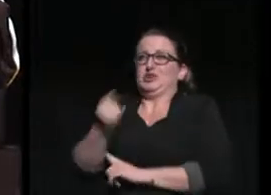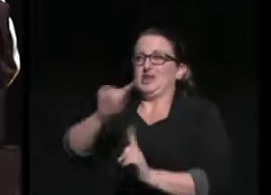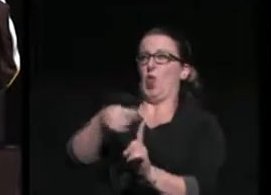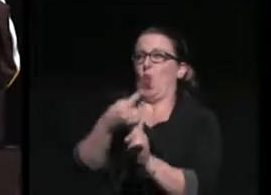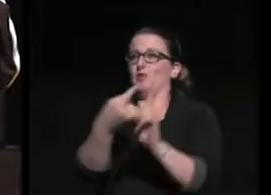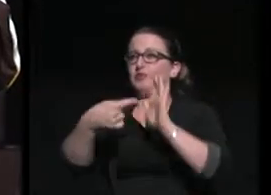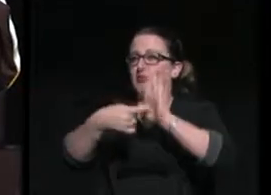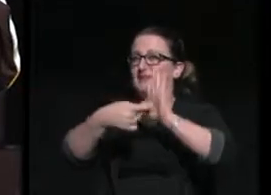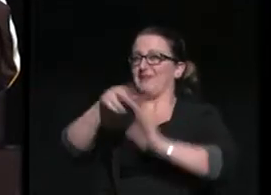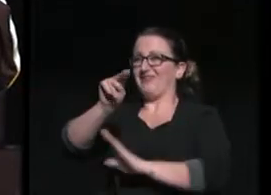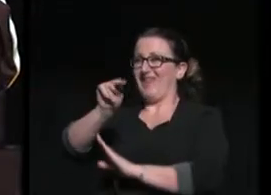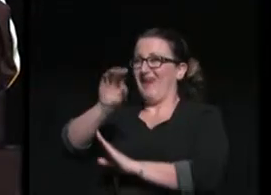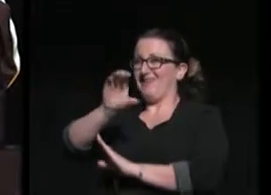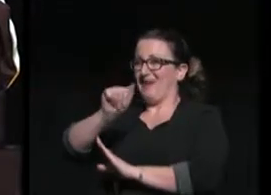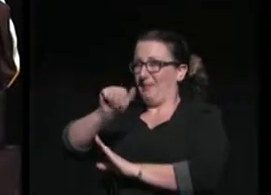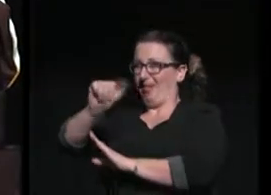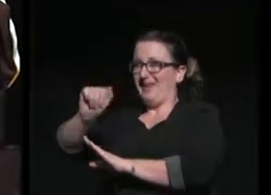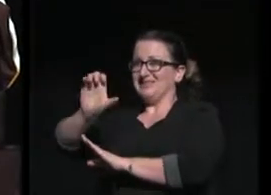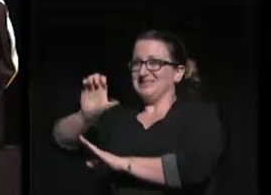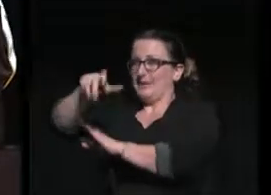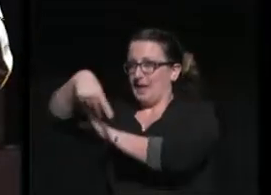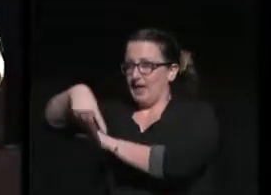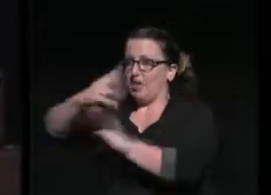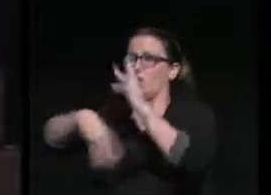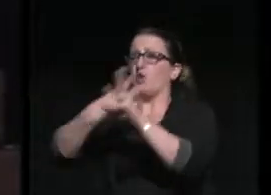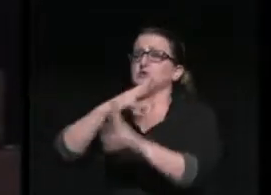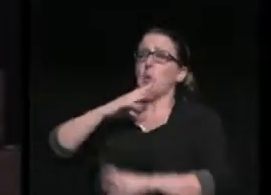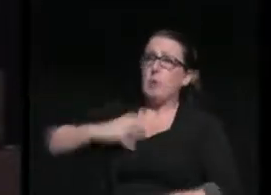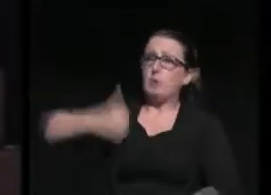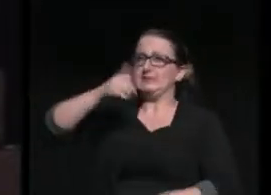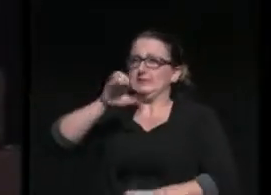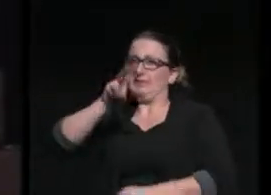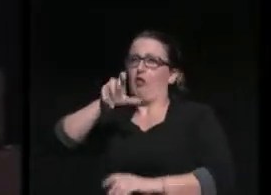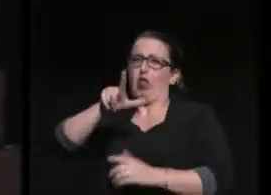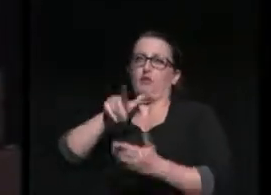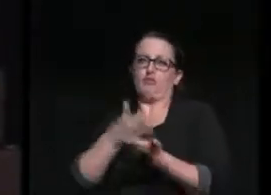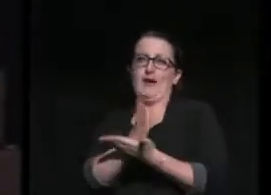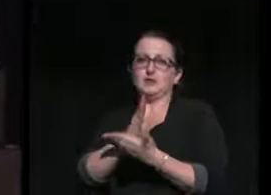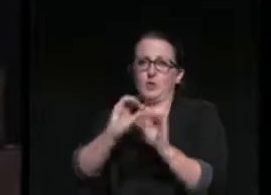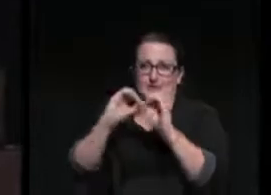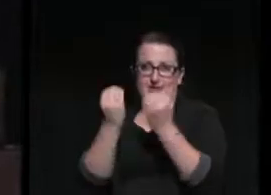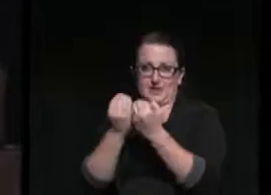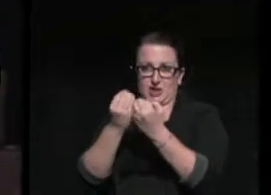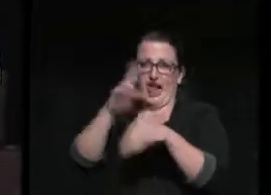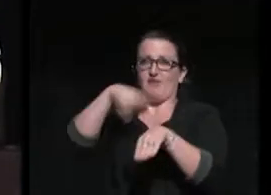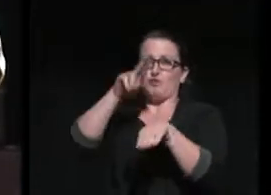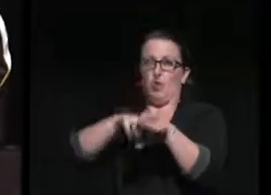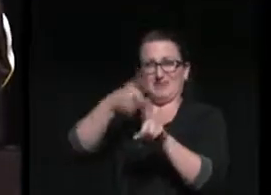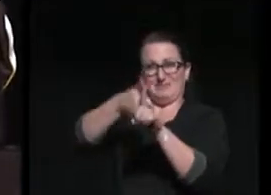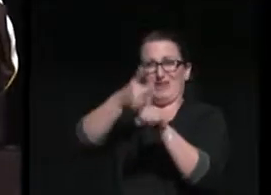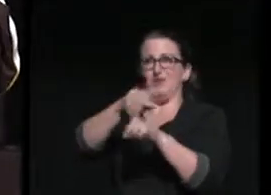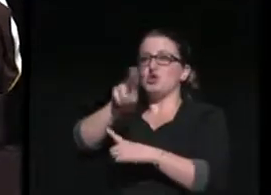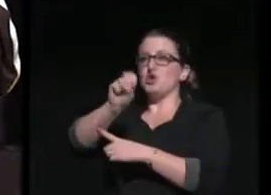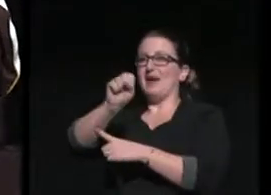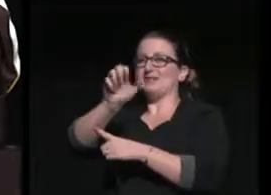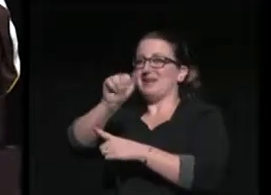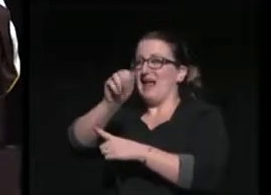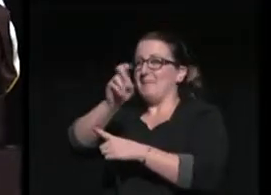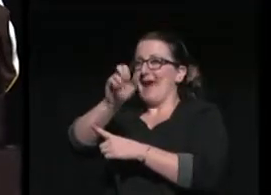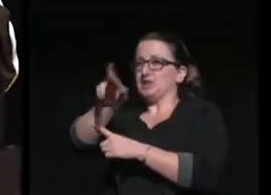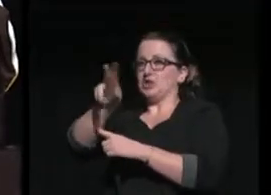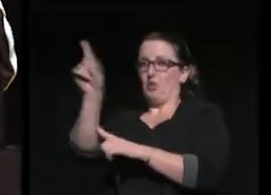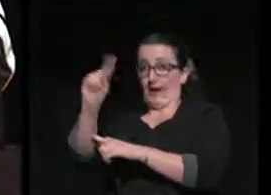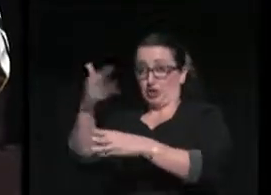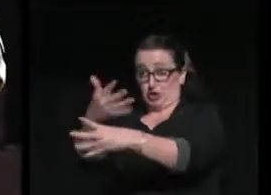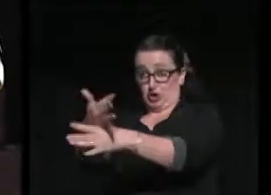NAACP, the world's oldest civil rights organization, and of course was appointed US ambassador to Germany by